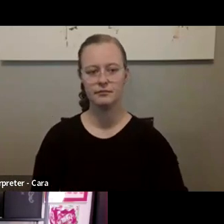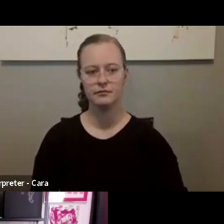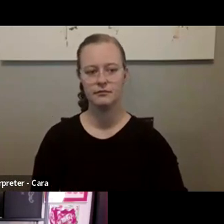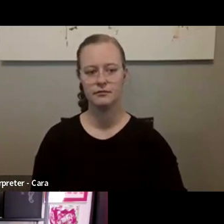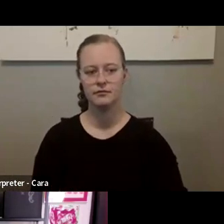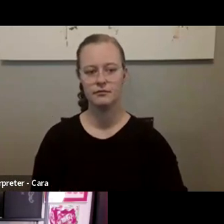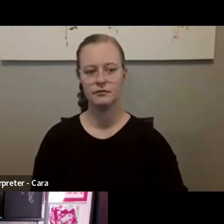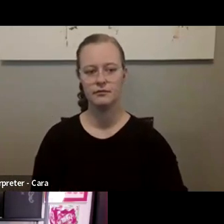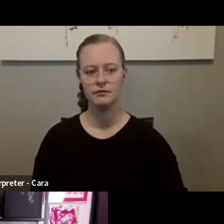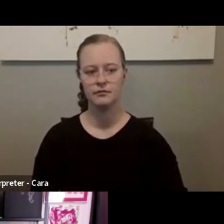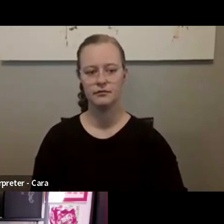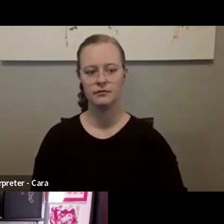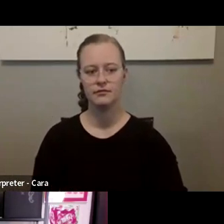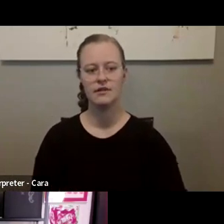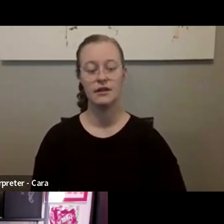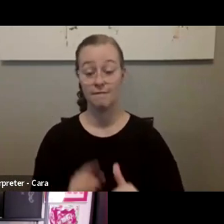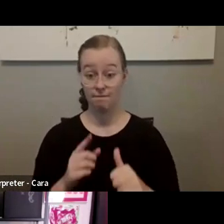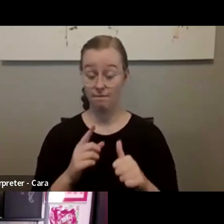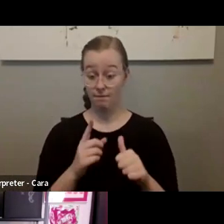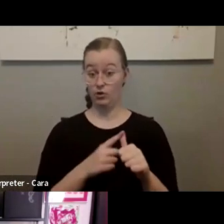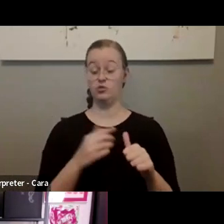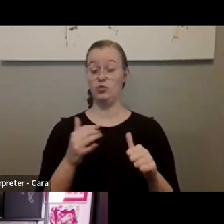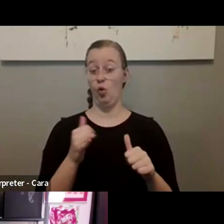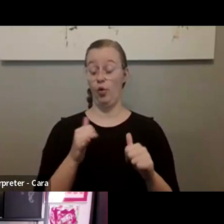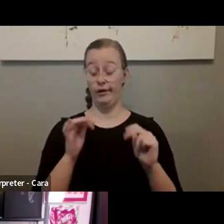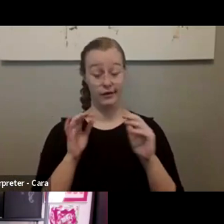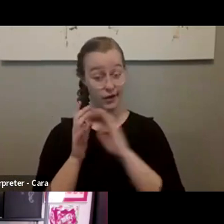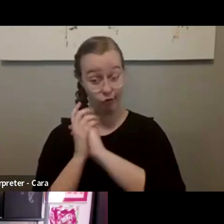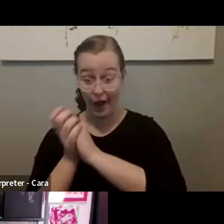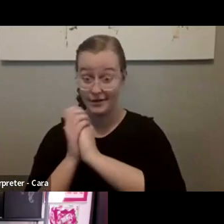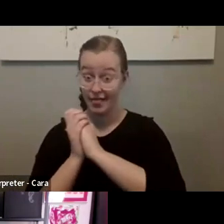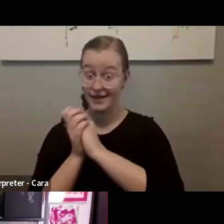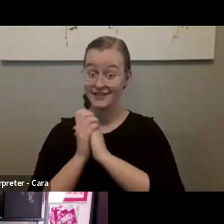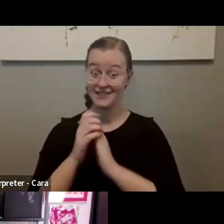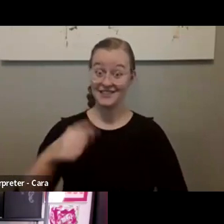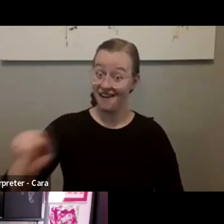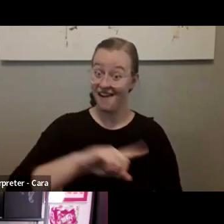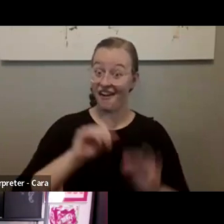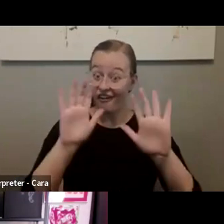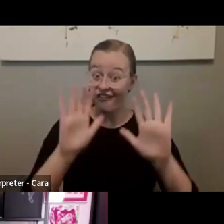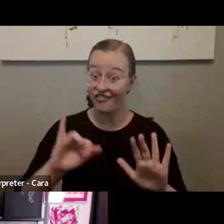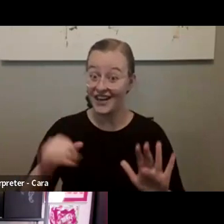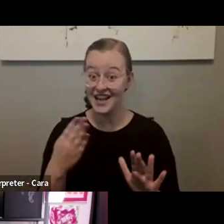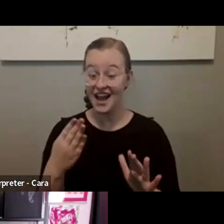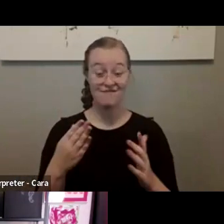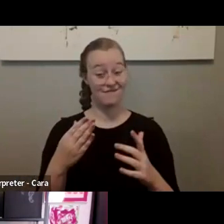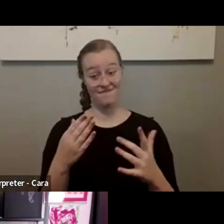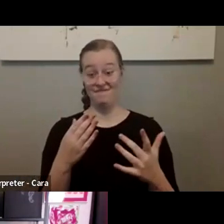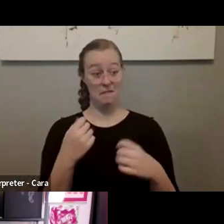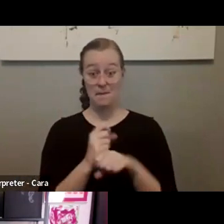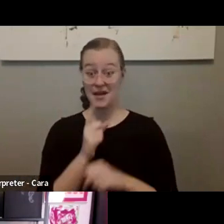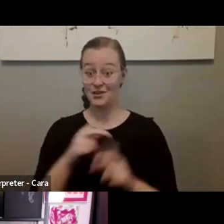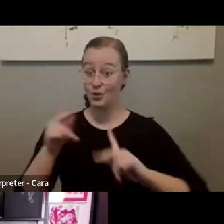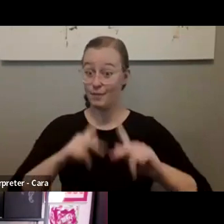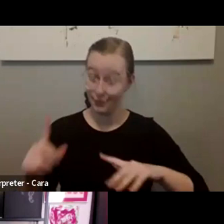Well, first of all, congratulations, you all have done a great job of turning folks out right like that's an amazing